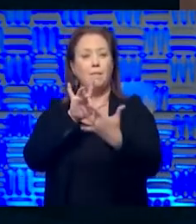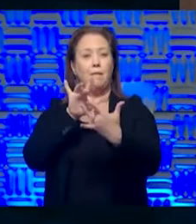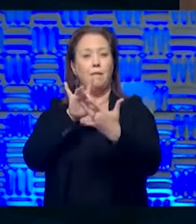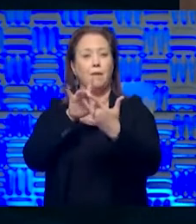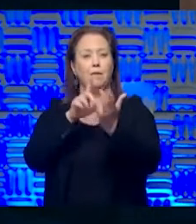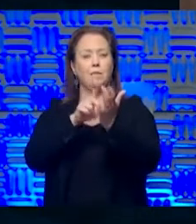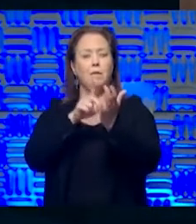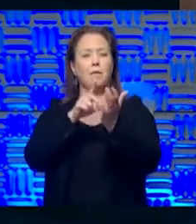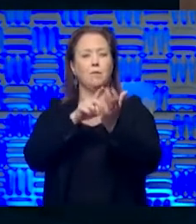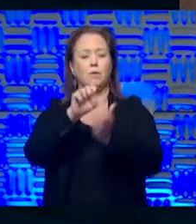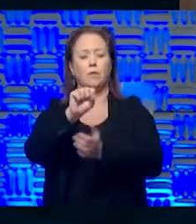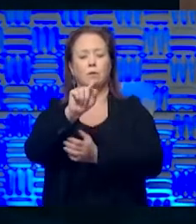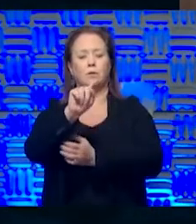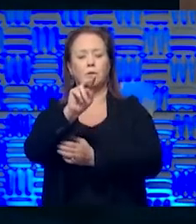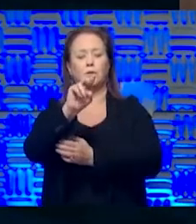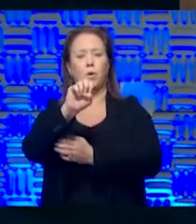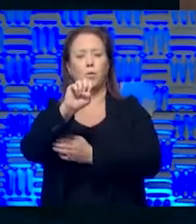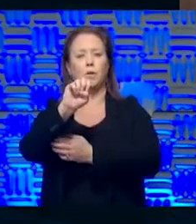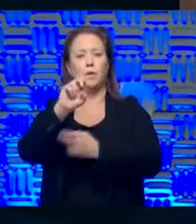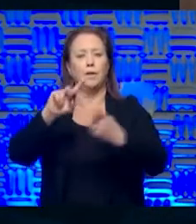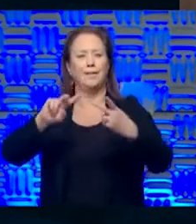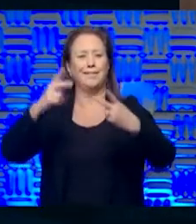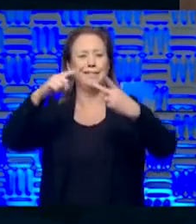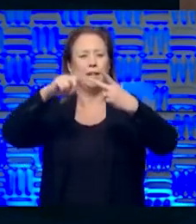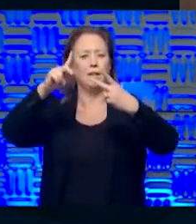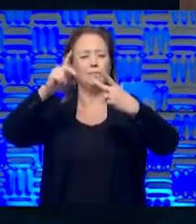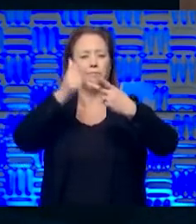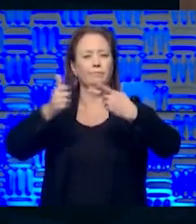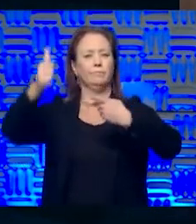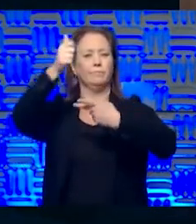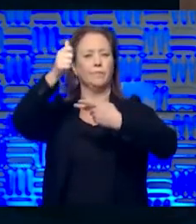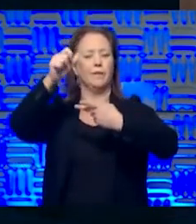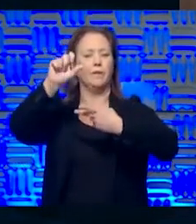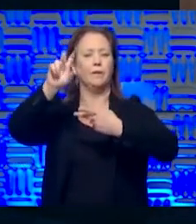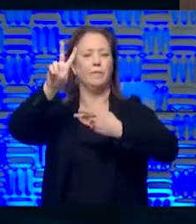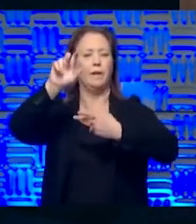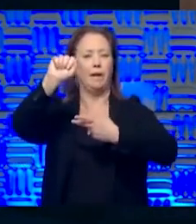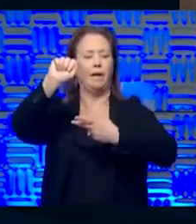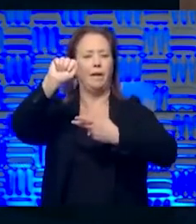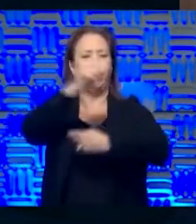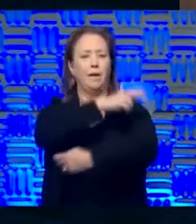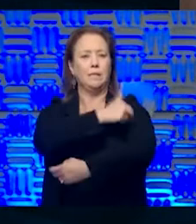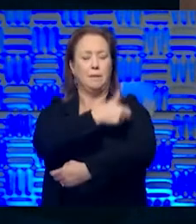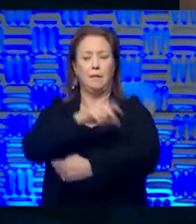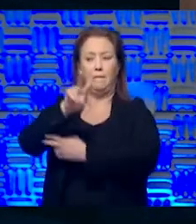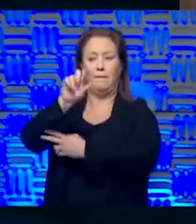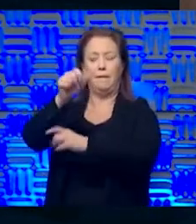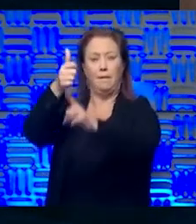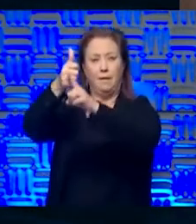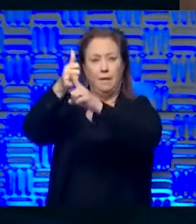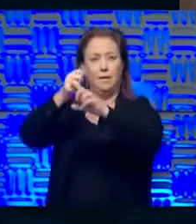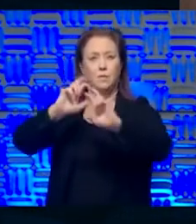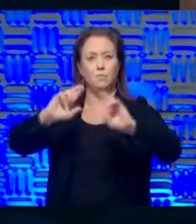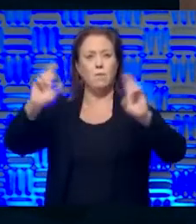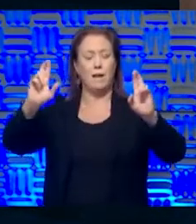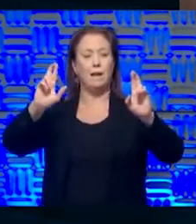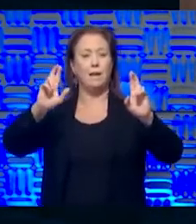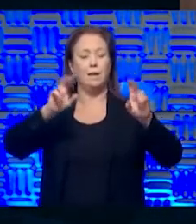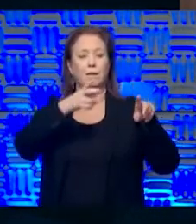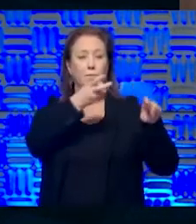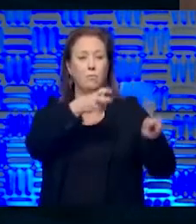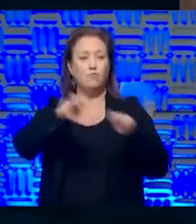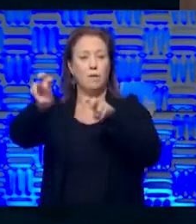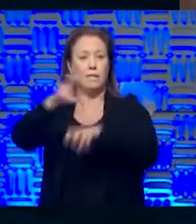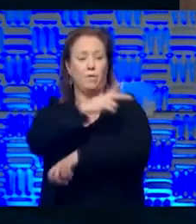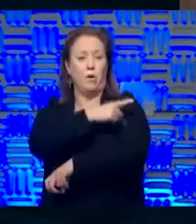Dr. Stone, the kind of second in command of the Veterans Administration. We have assurances that the VA stands ready to accept our patients and